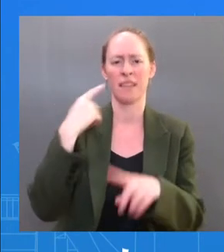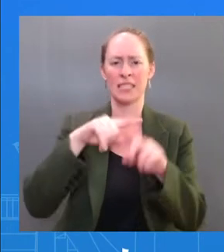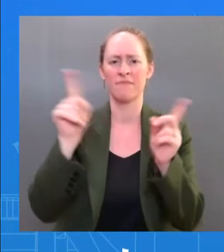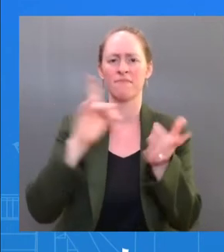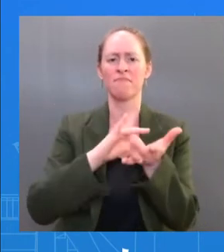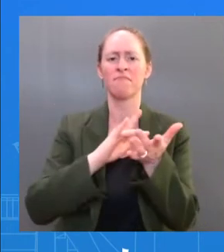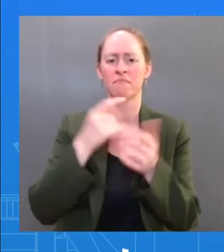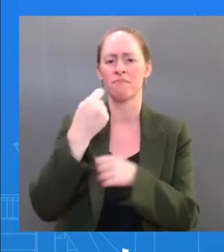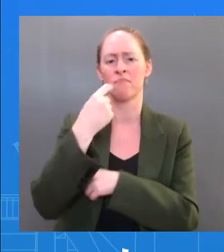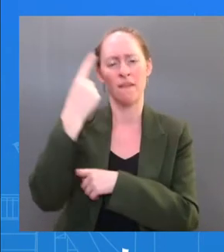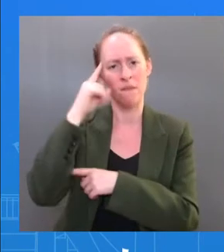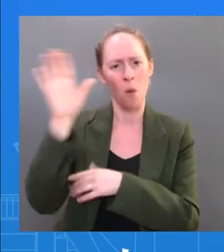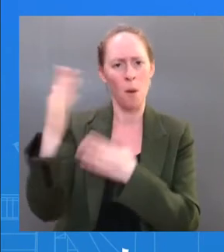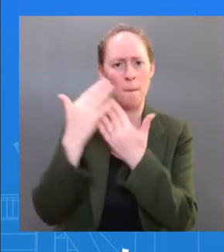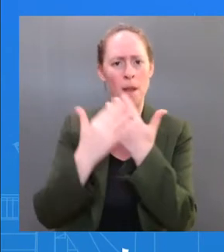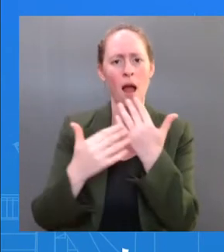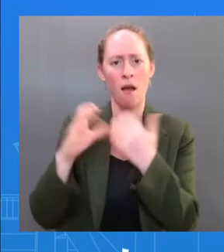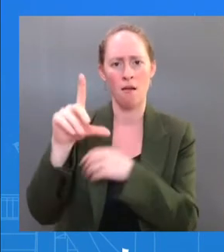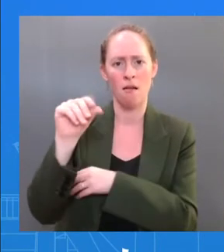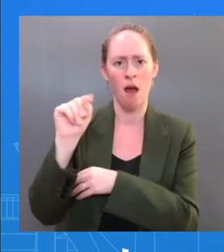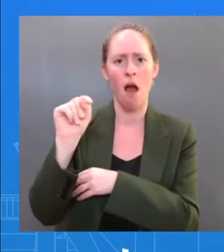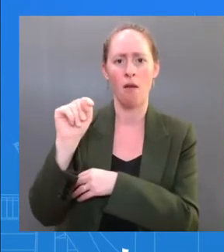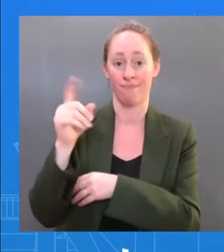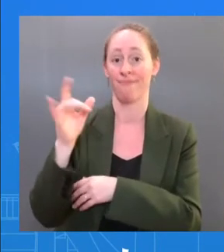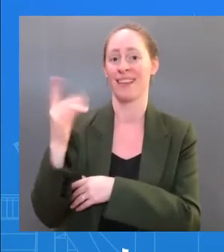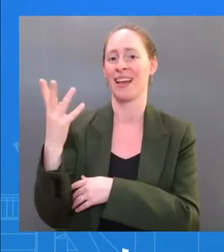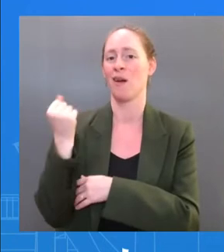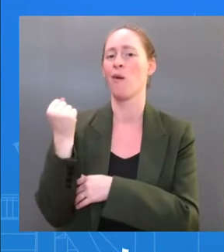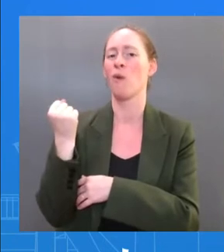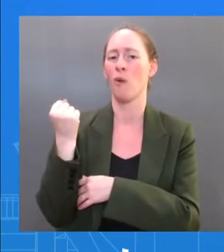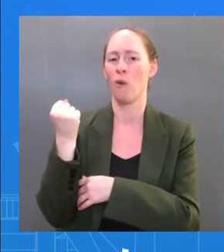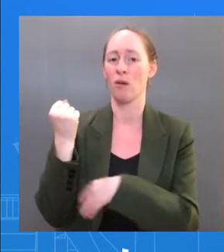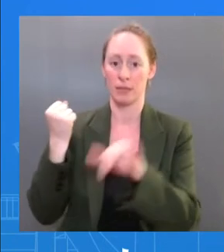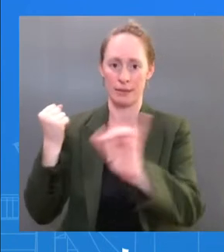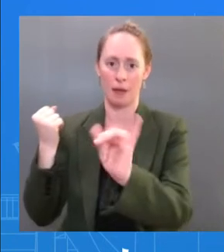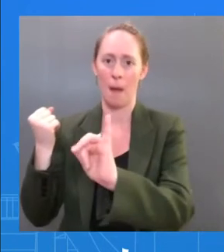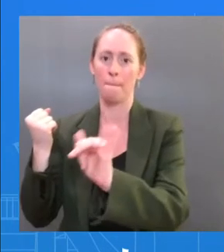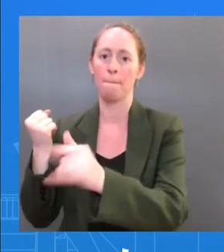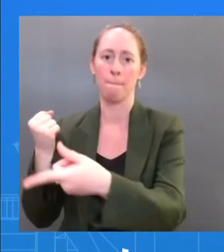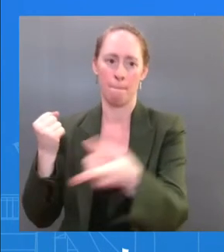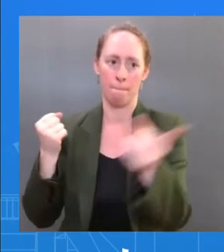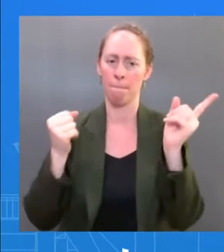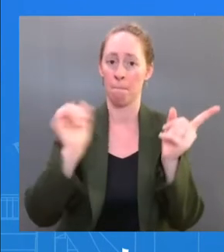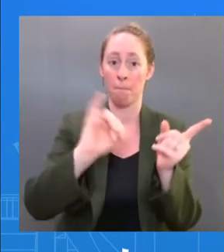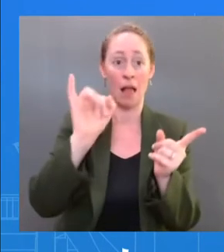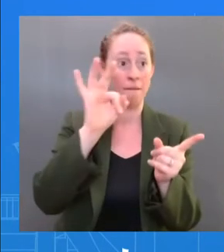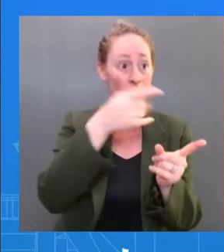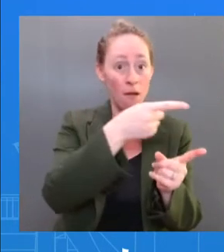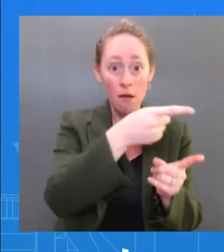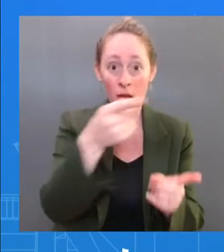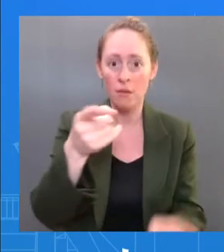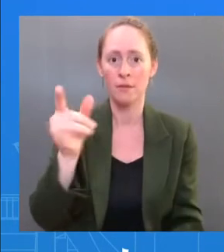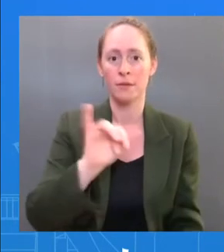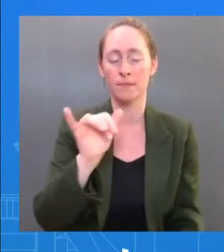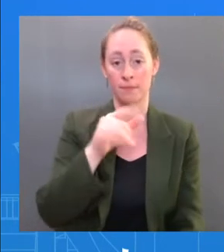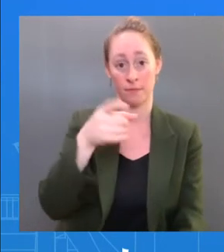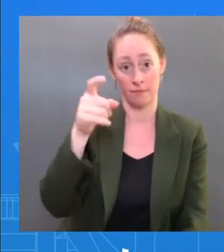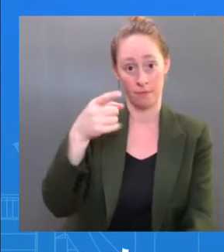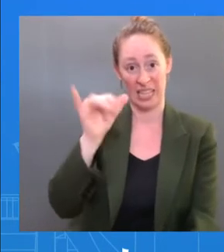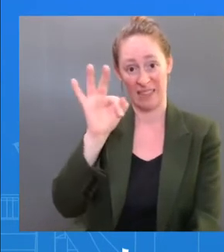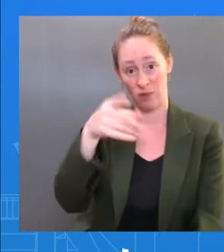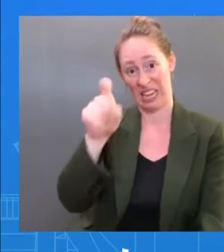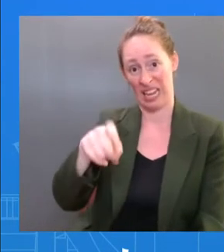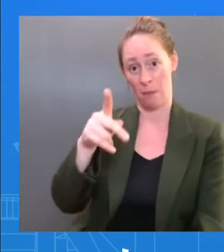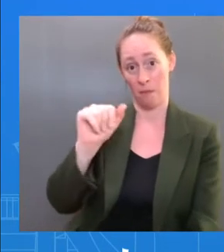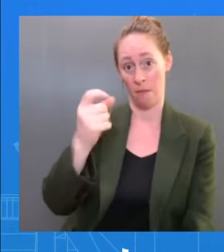do when we give people Paxlovid. And you don't need to do anything in those circumstances. They both get stopped for the five days